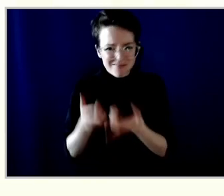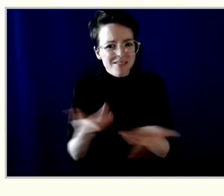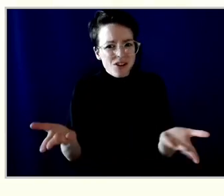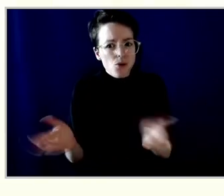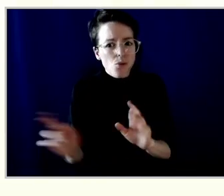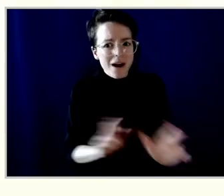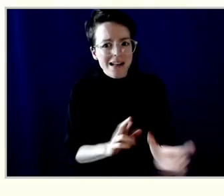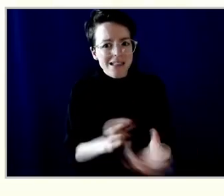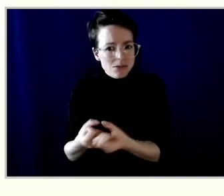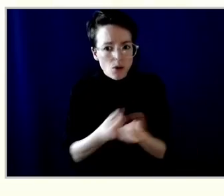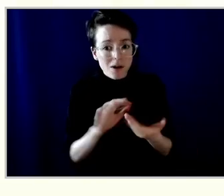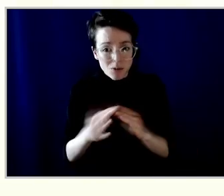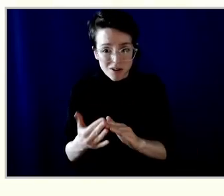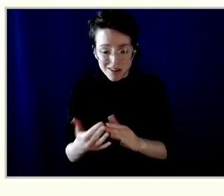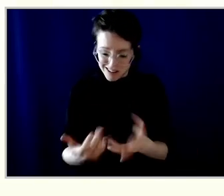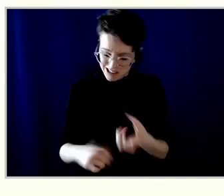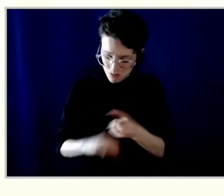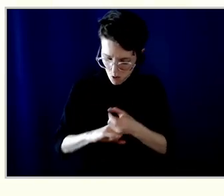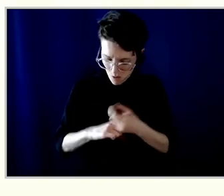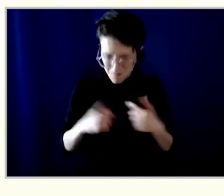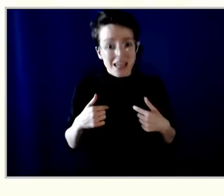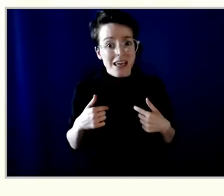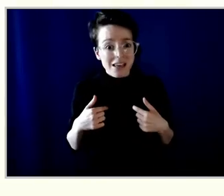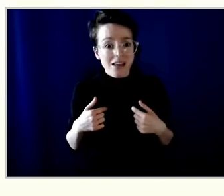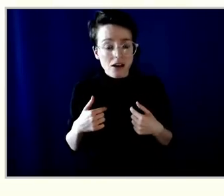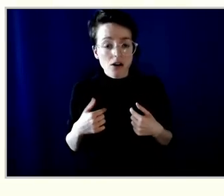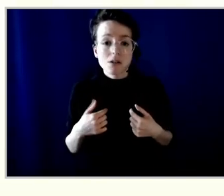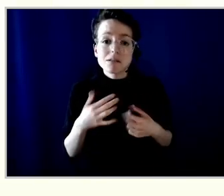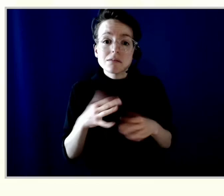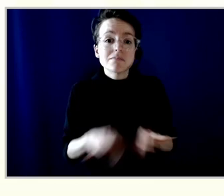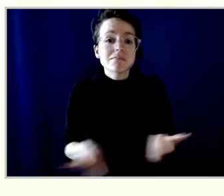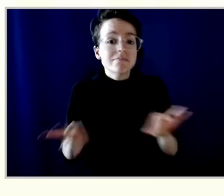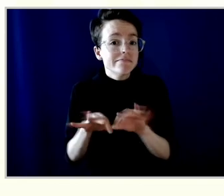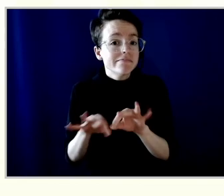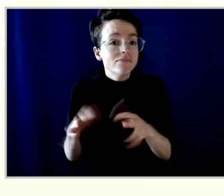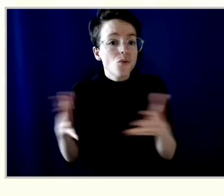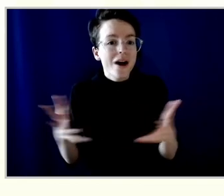And what's important is they treat people with respect.